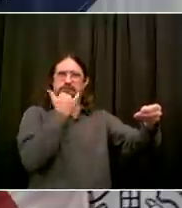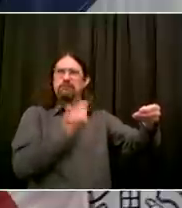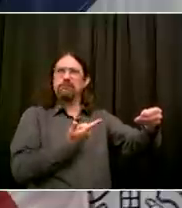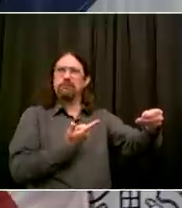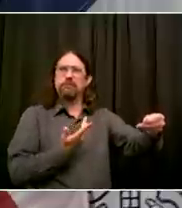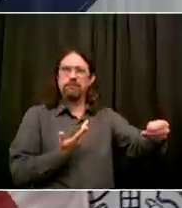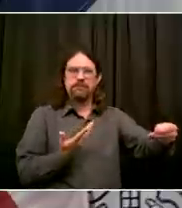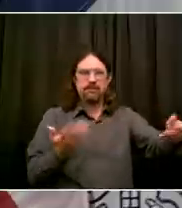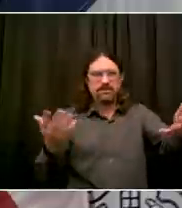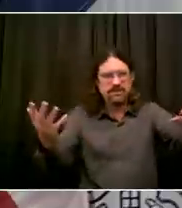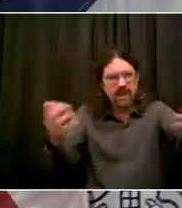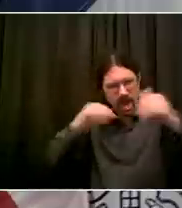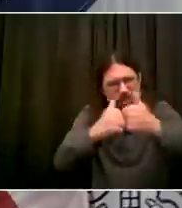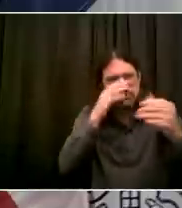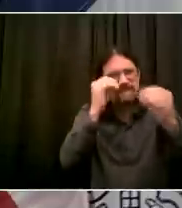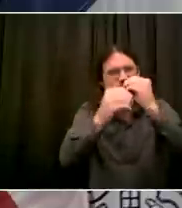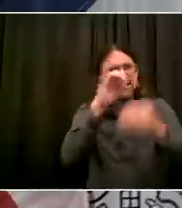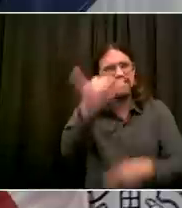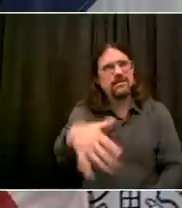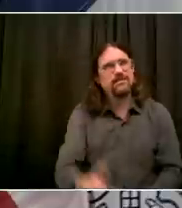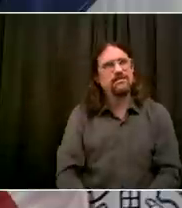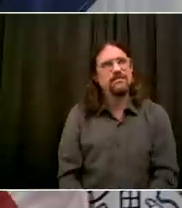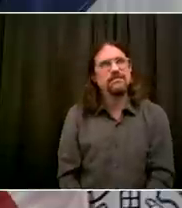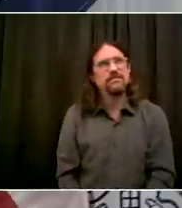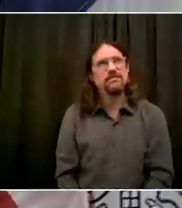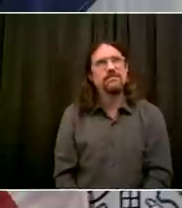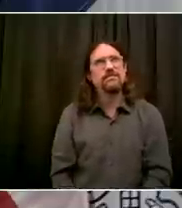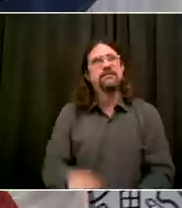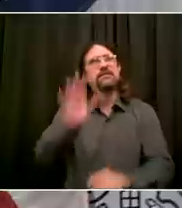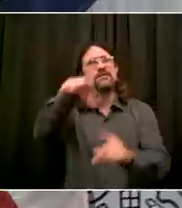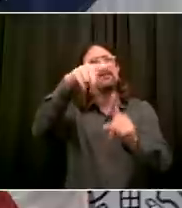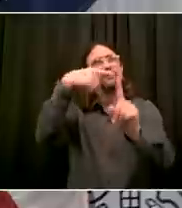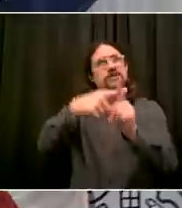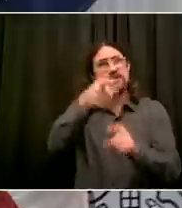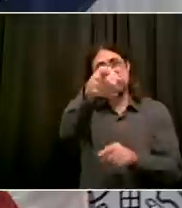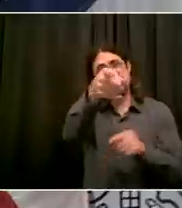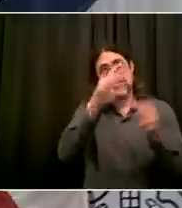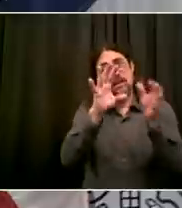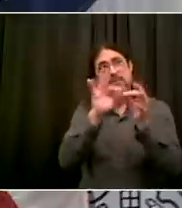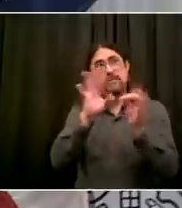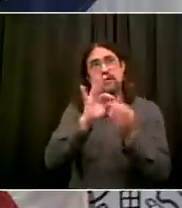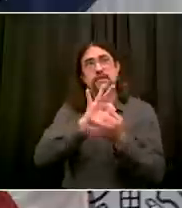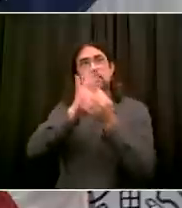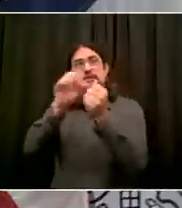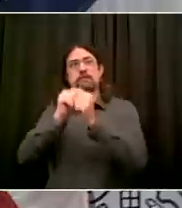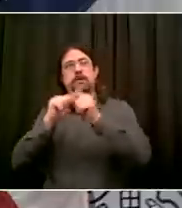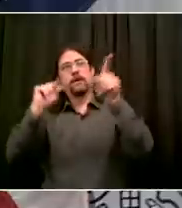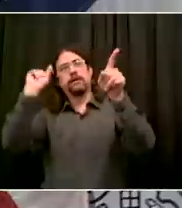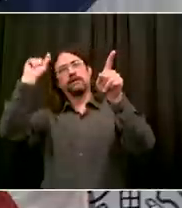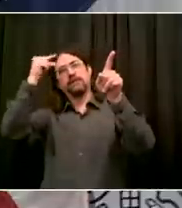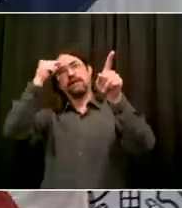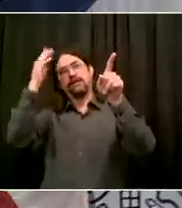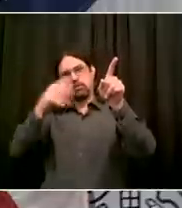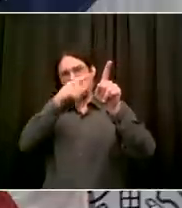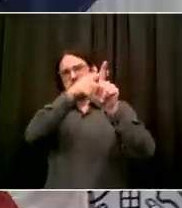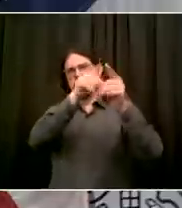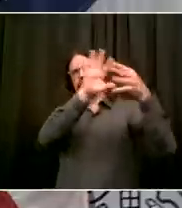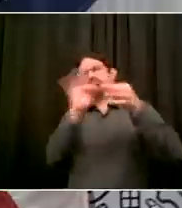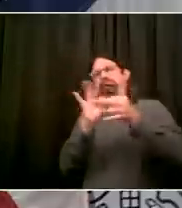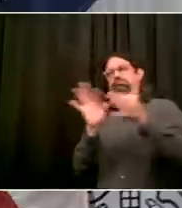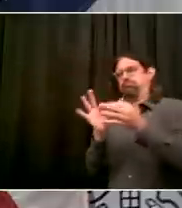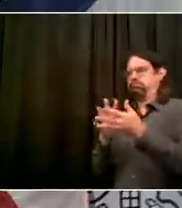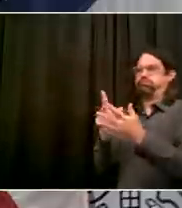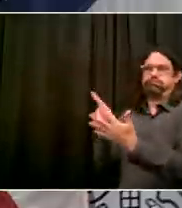Look, the board of elections, I wish that the board of elections was a city agency. You know, I